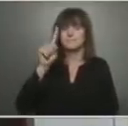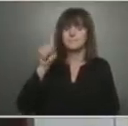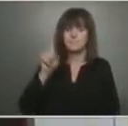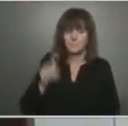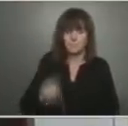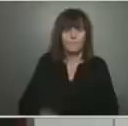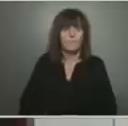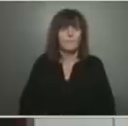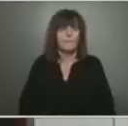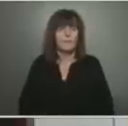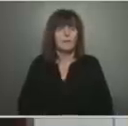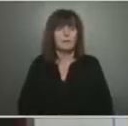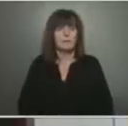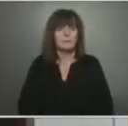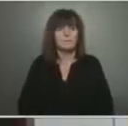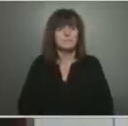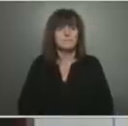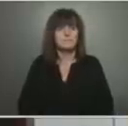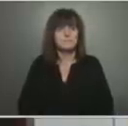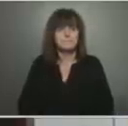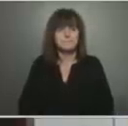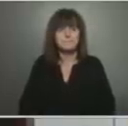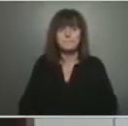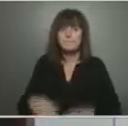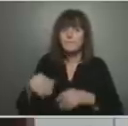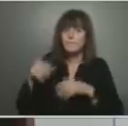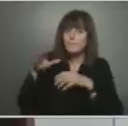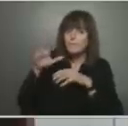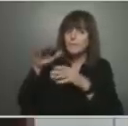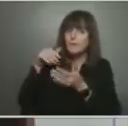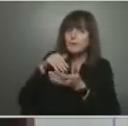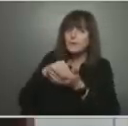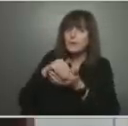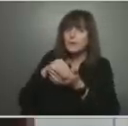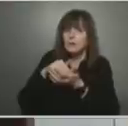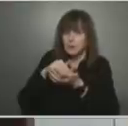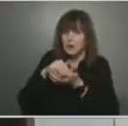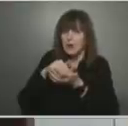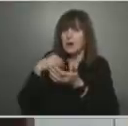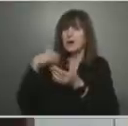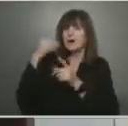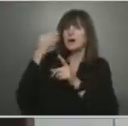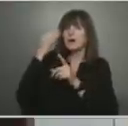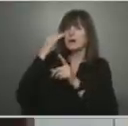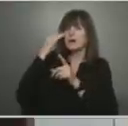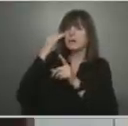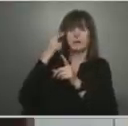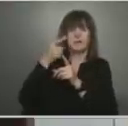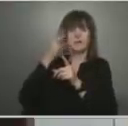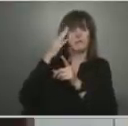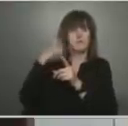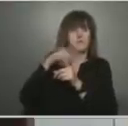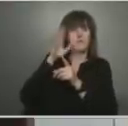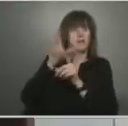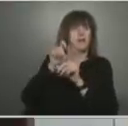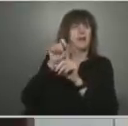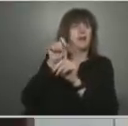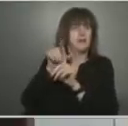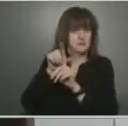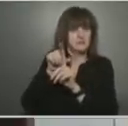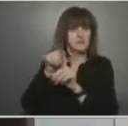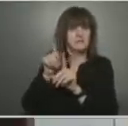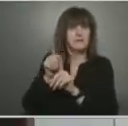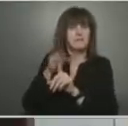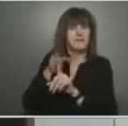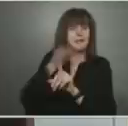I suspect you probably know what question I'm going to ask you first. It's one I've asked you a few other times lately. Unfortunately,